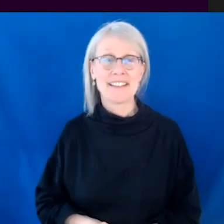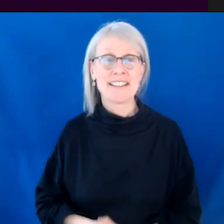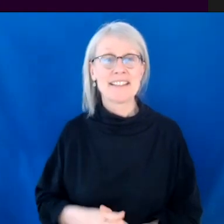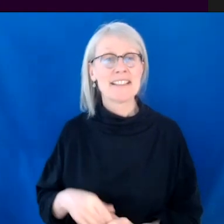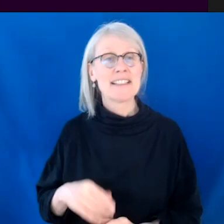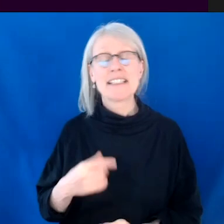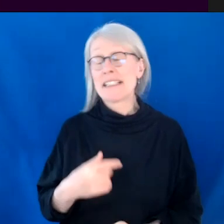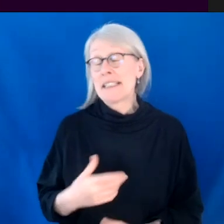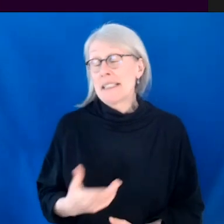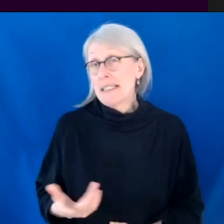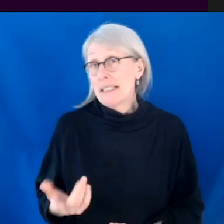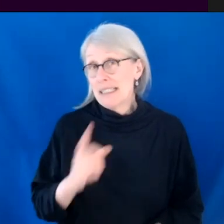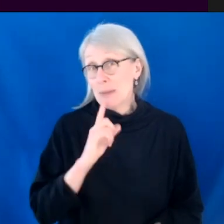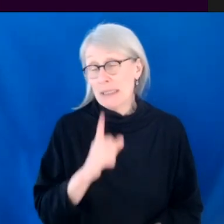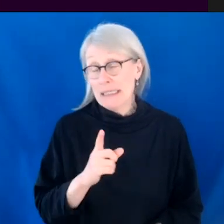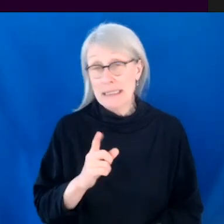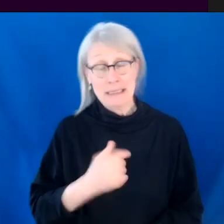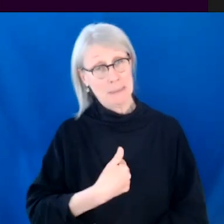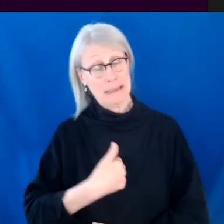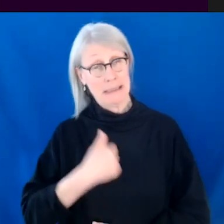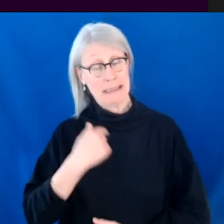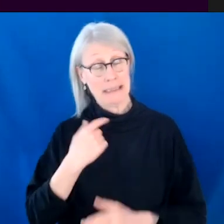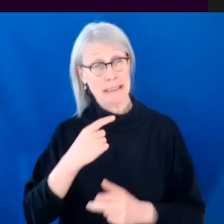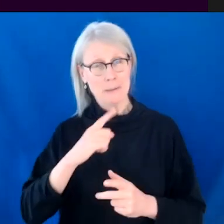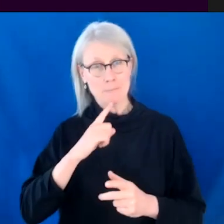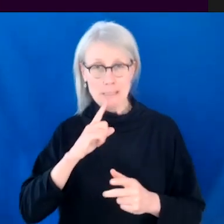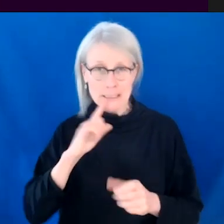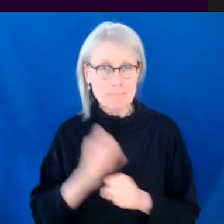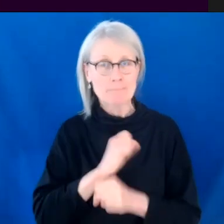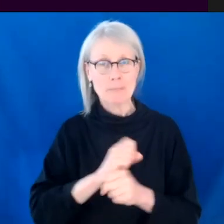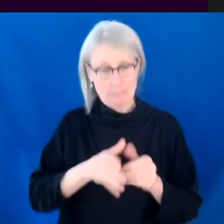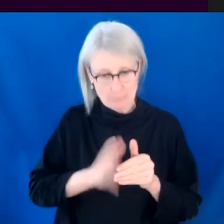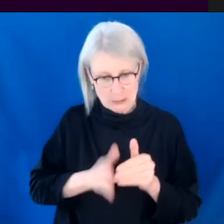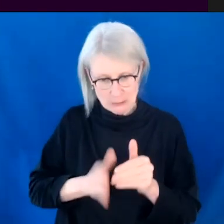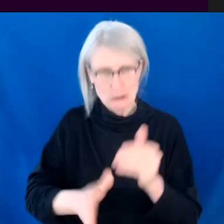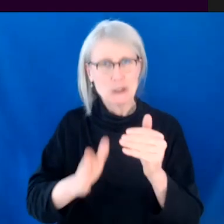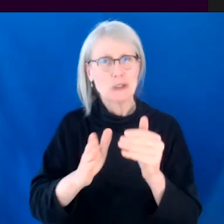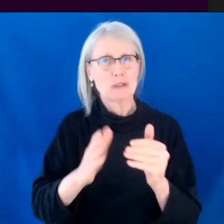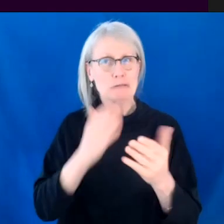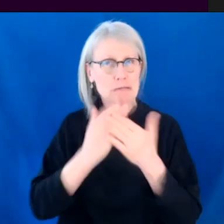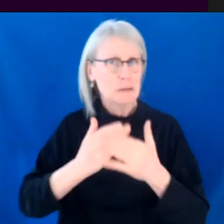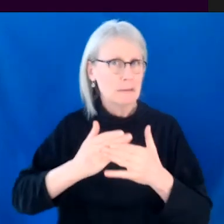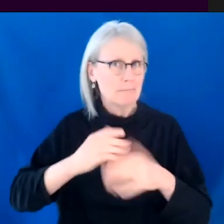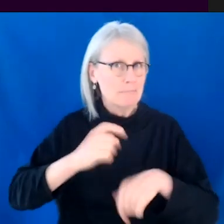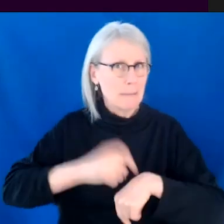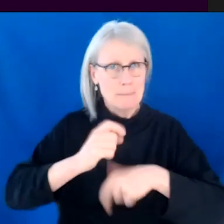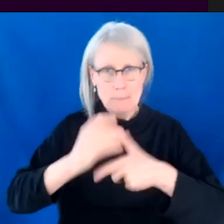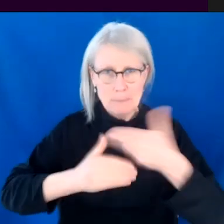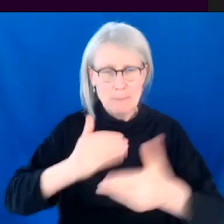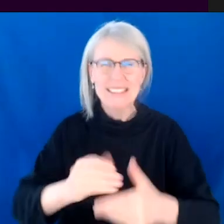not great at keeping myself accountable. So I don't know that I can offer anybody any tips. What I did,